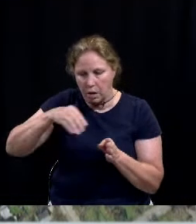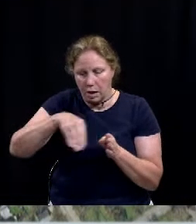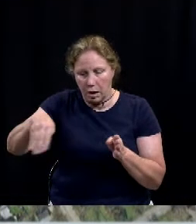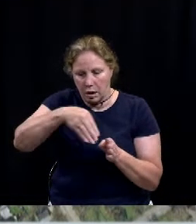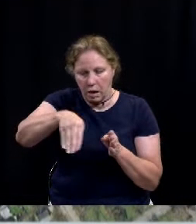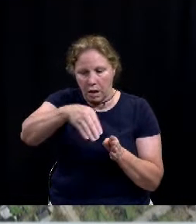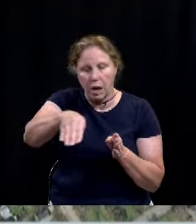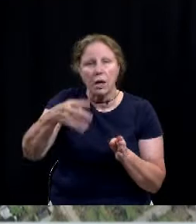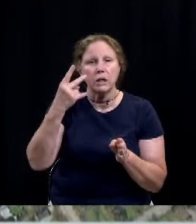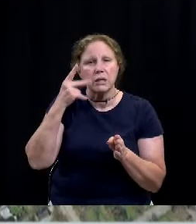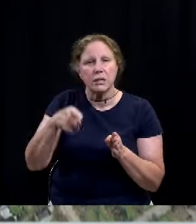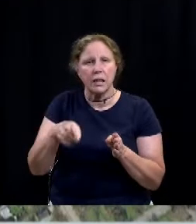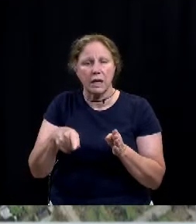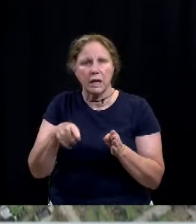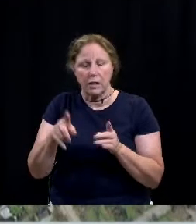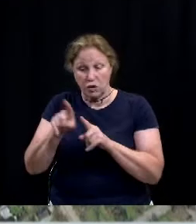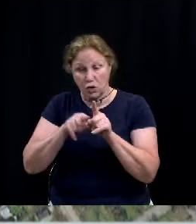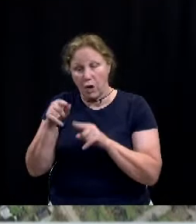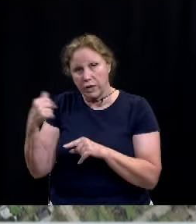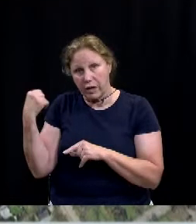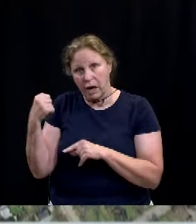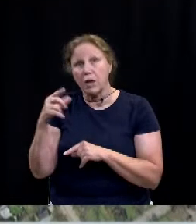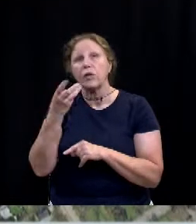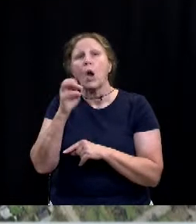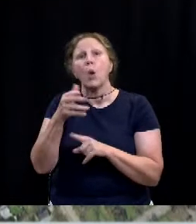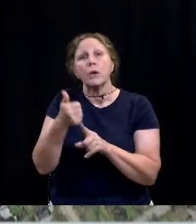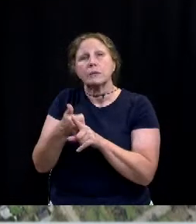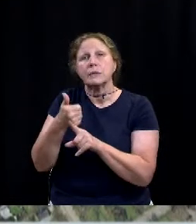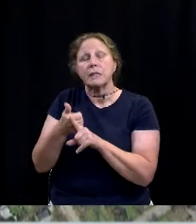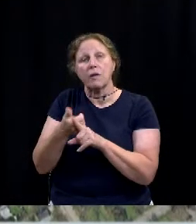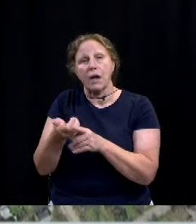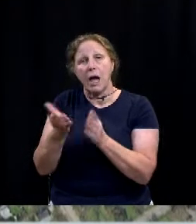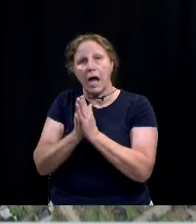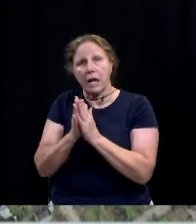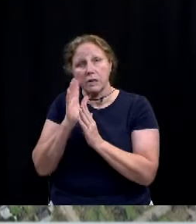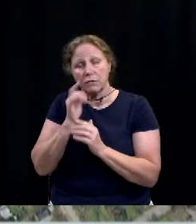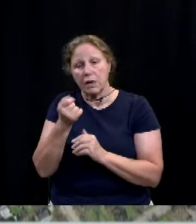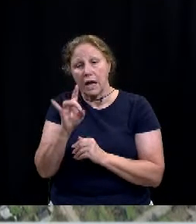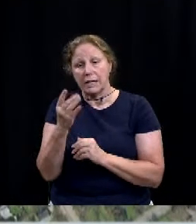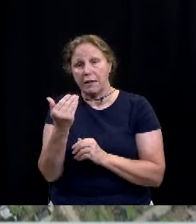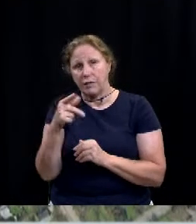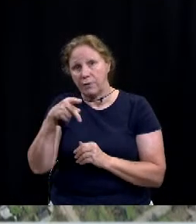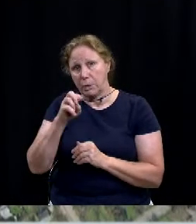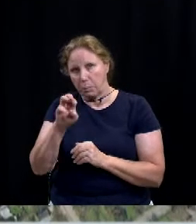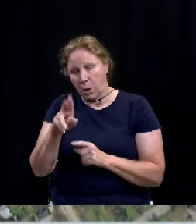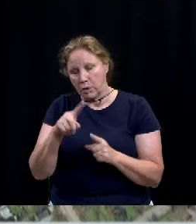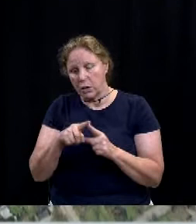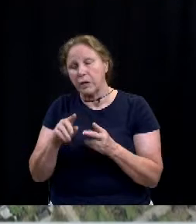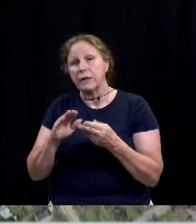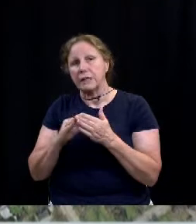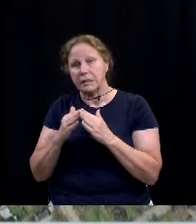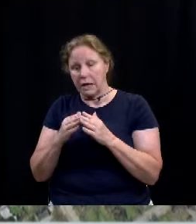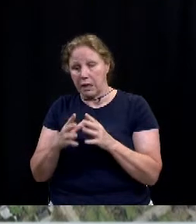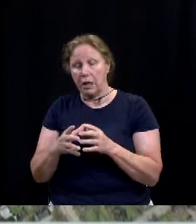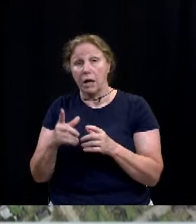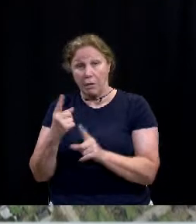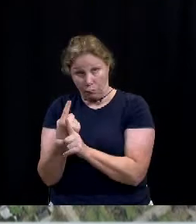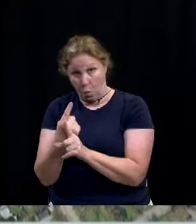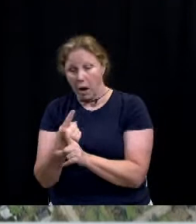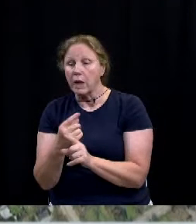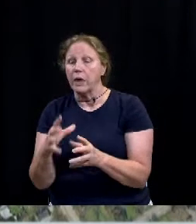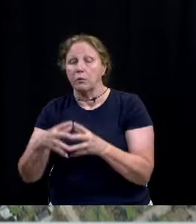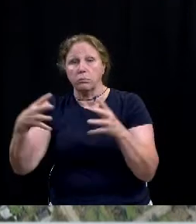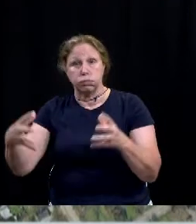This zone change was initiated by the owners of 1815 Proctor, and then the city expanded it, staff